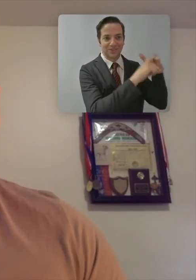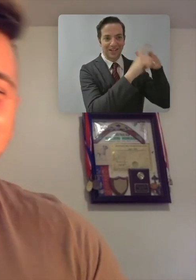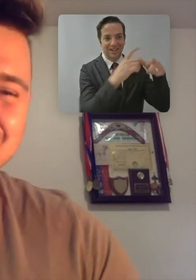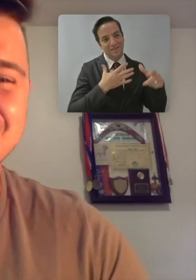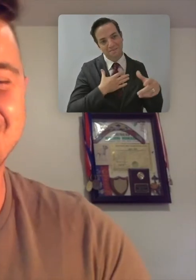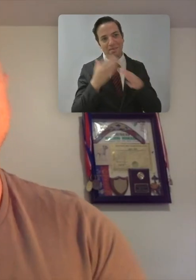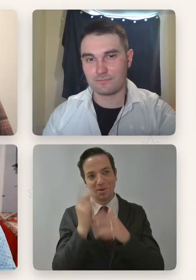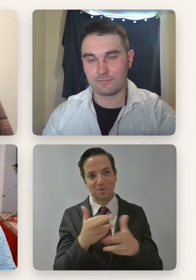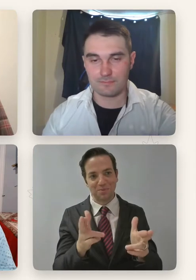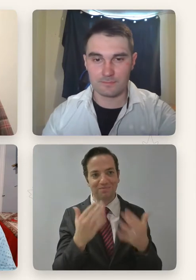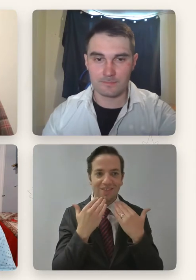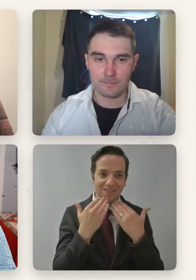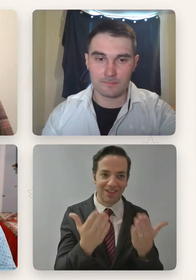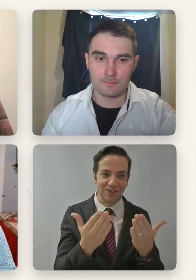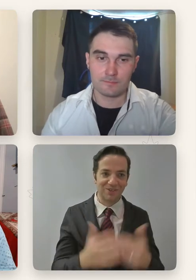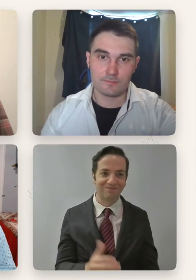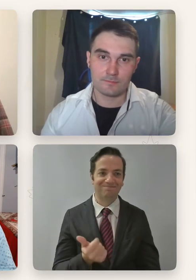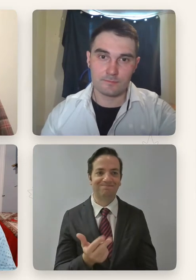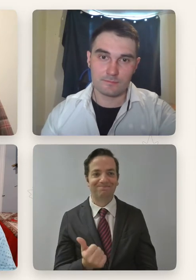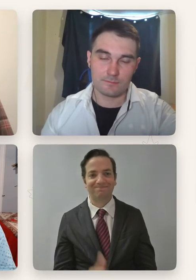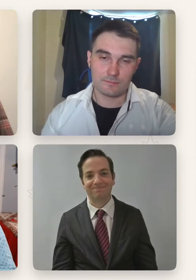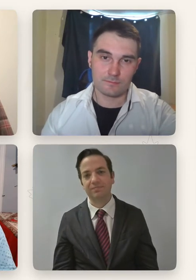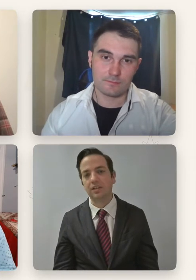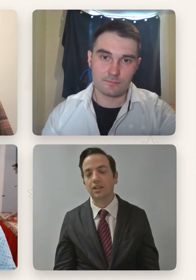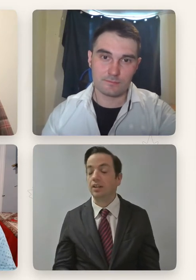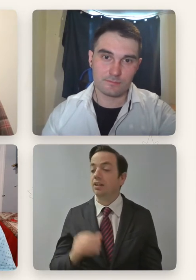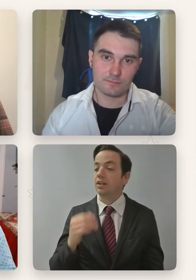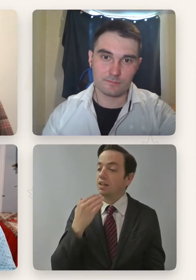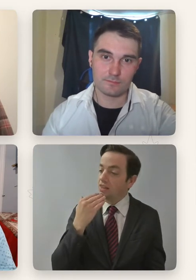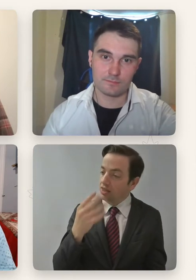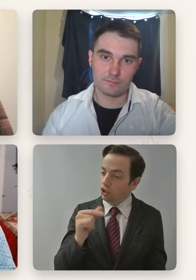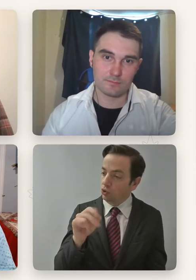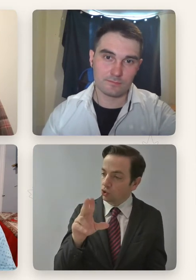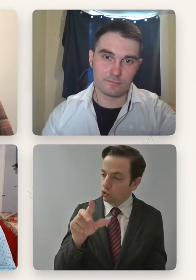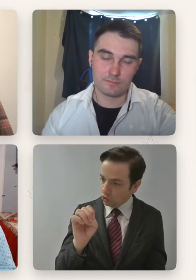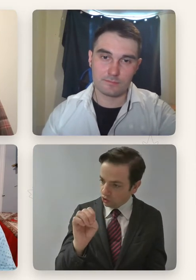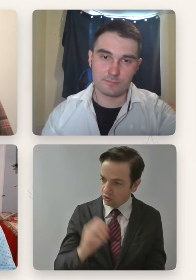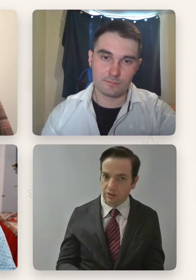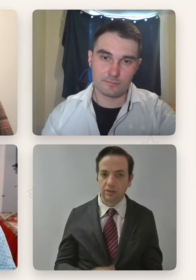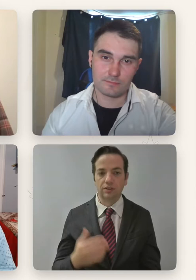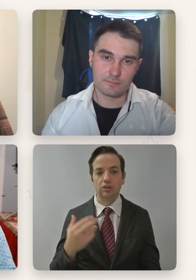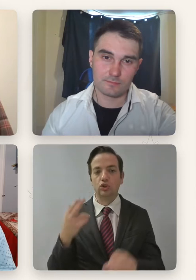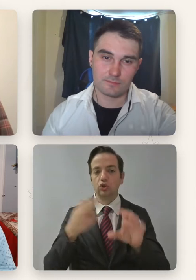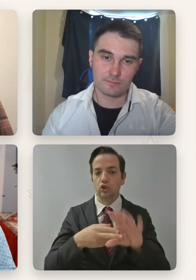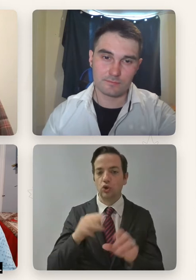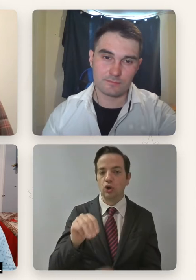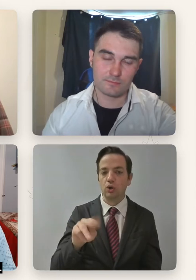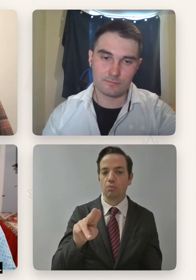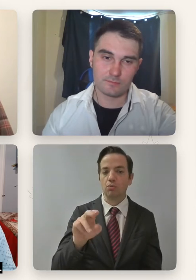Thank you. Thank you very much, George. Uh, we're also joined by Mustafa Alavzi.